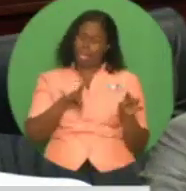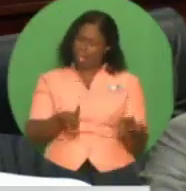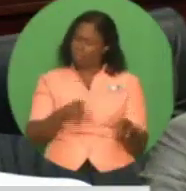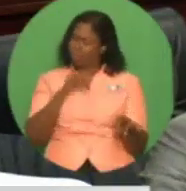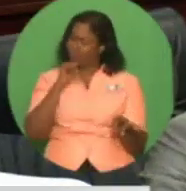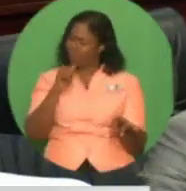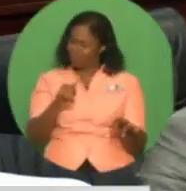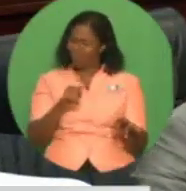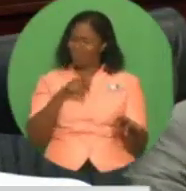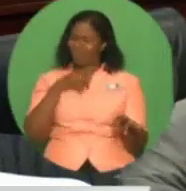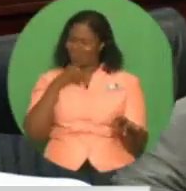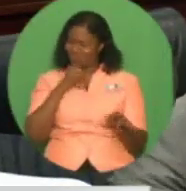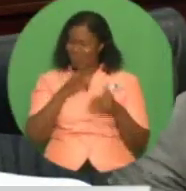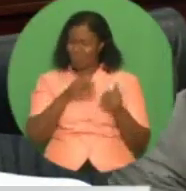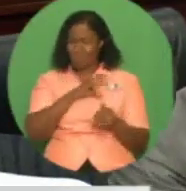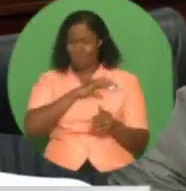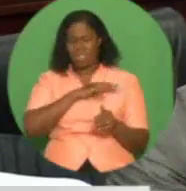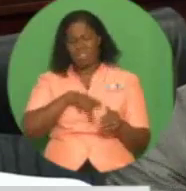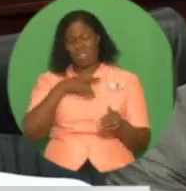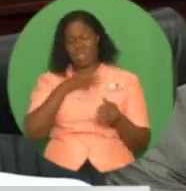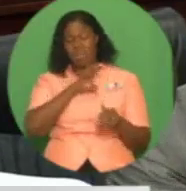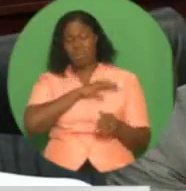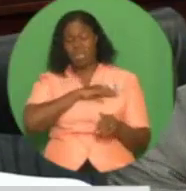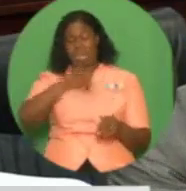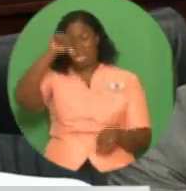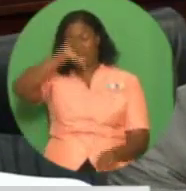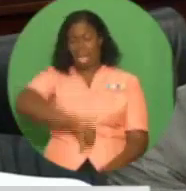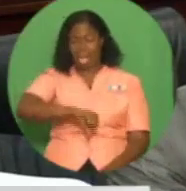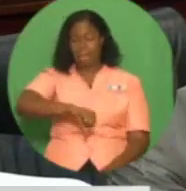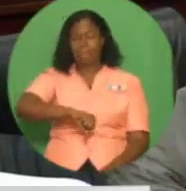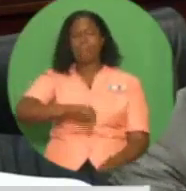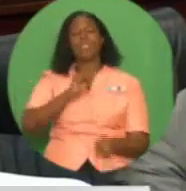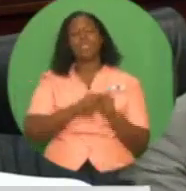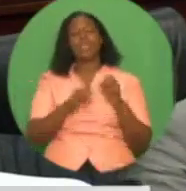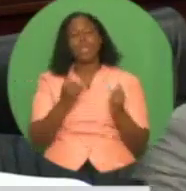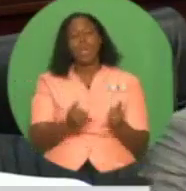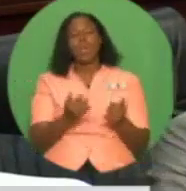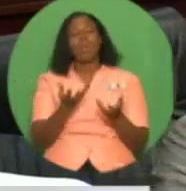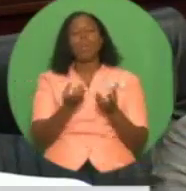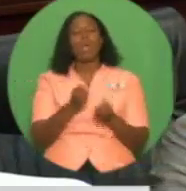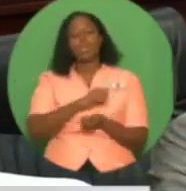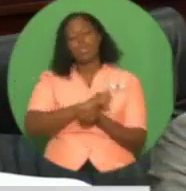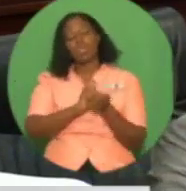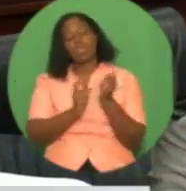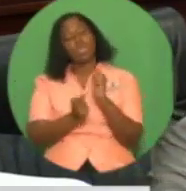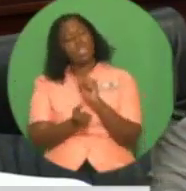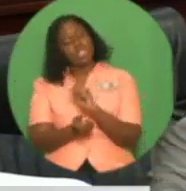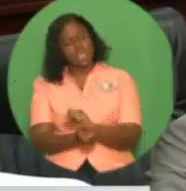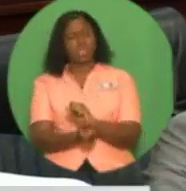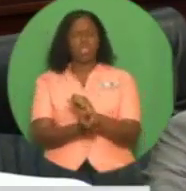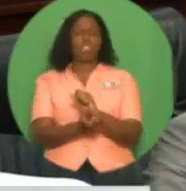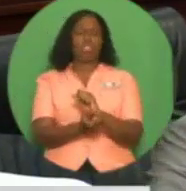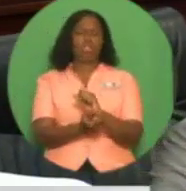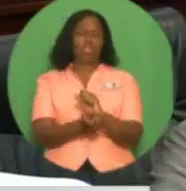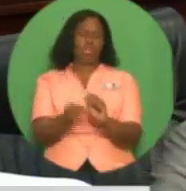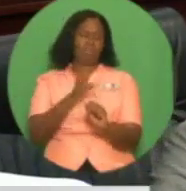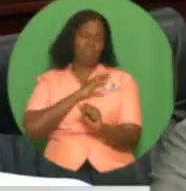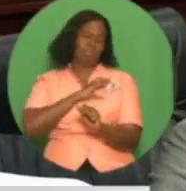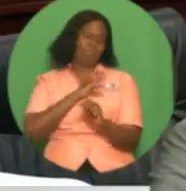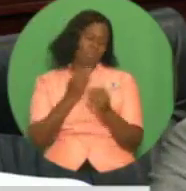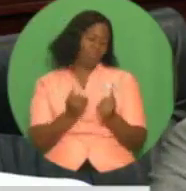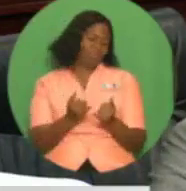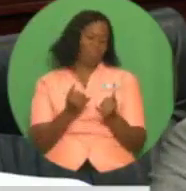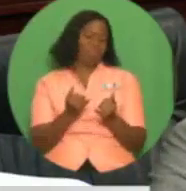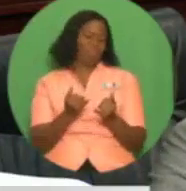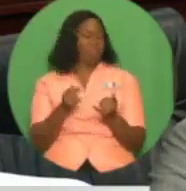there is an urgent need for the police service to be transformed into an efficient well-oiled unit which utilizes